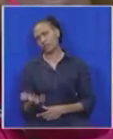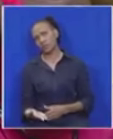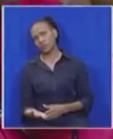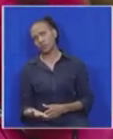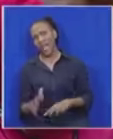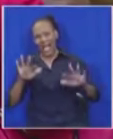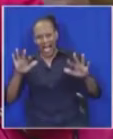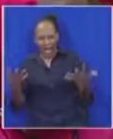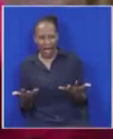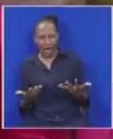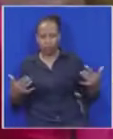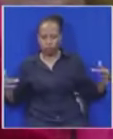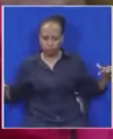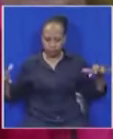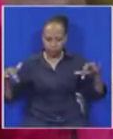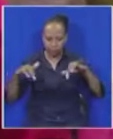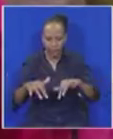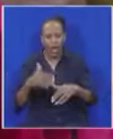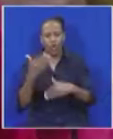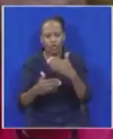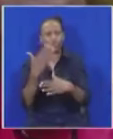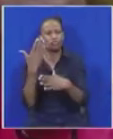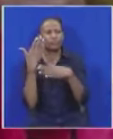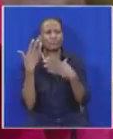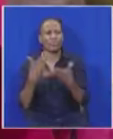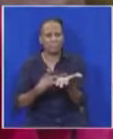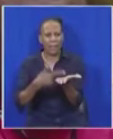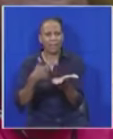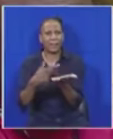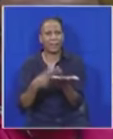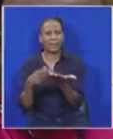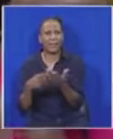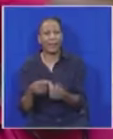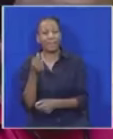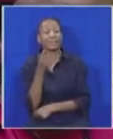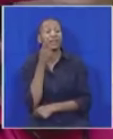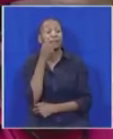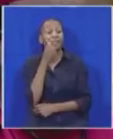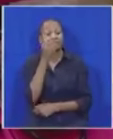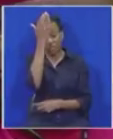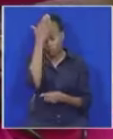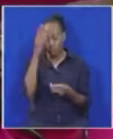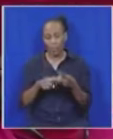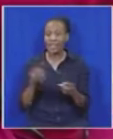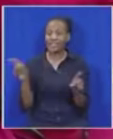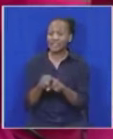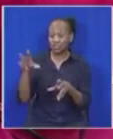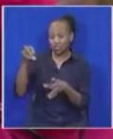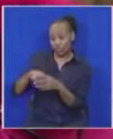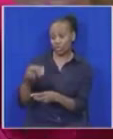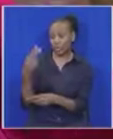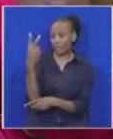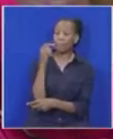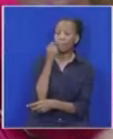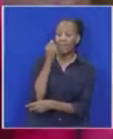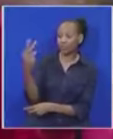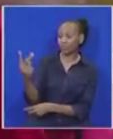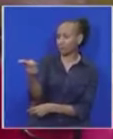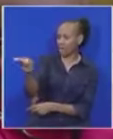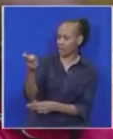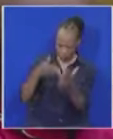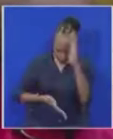How do you call this house in session when people have invaded Mr. Zuma together with those two guys? Yes. They don't belong here.